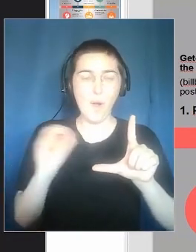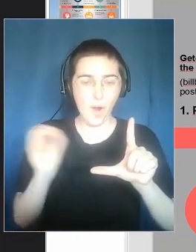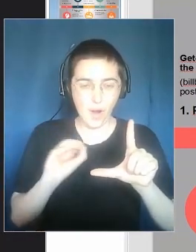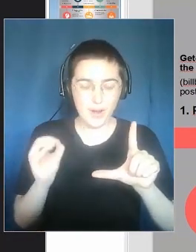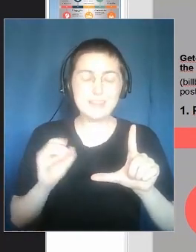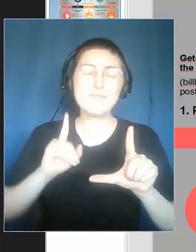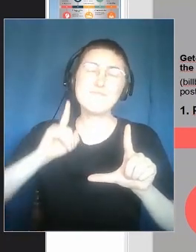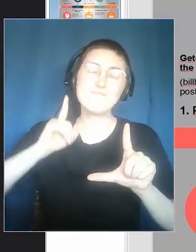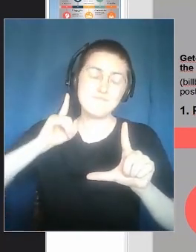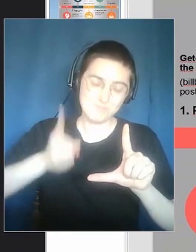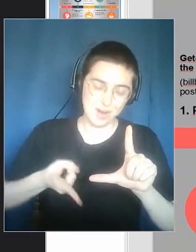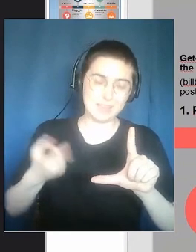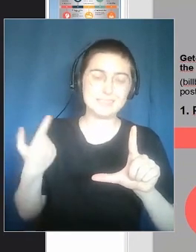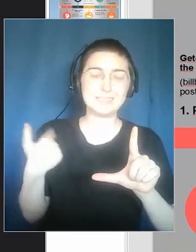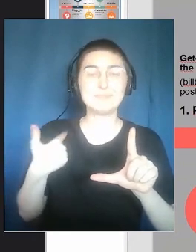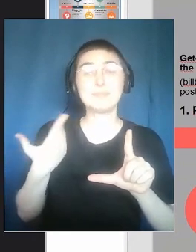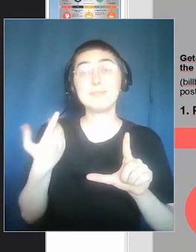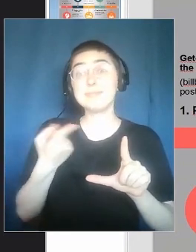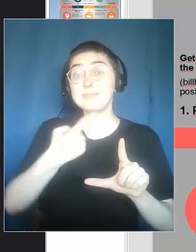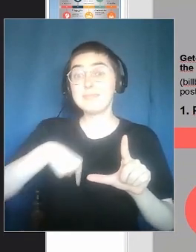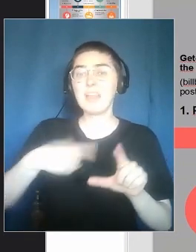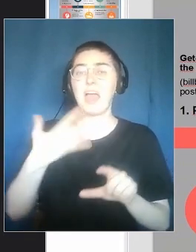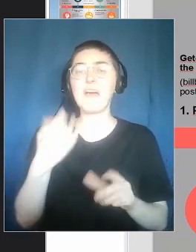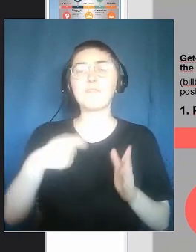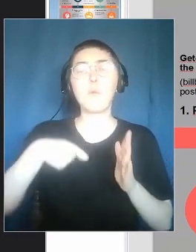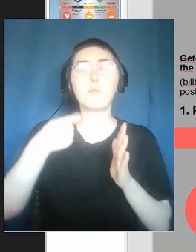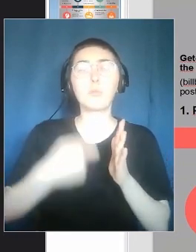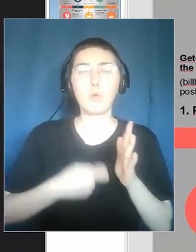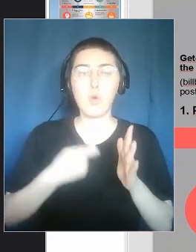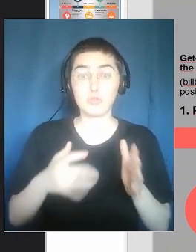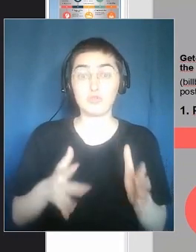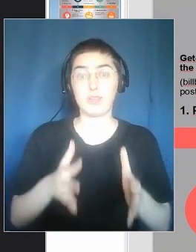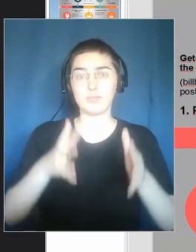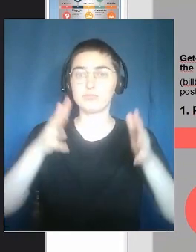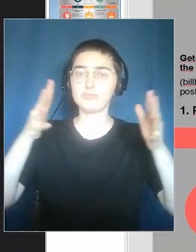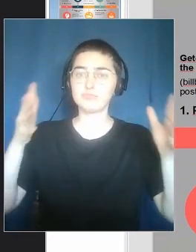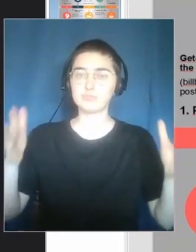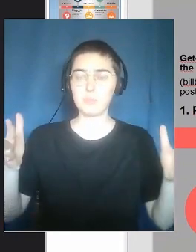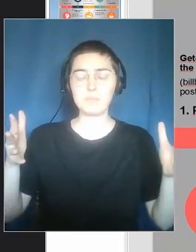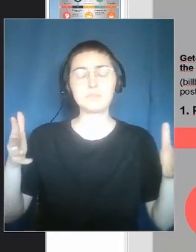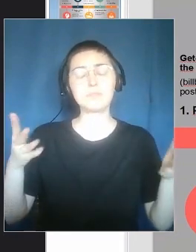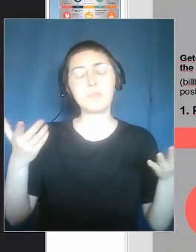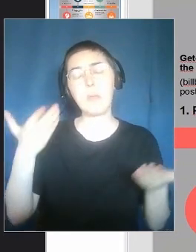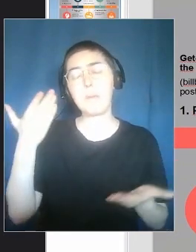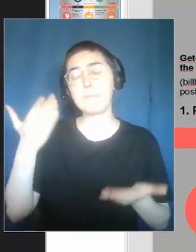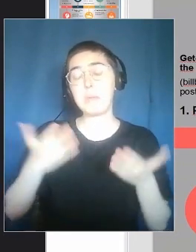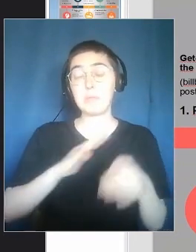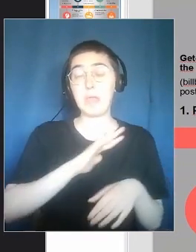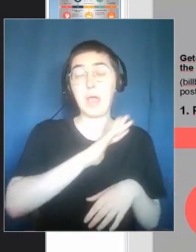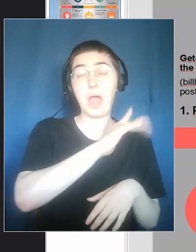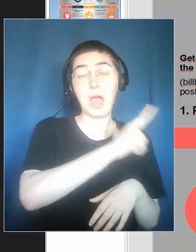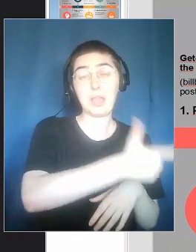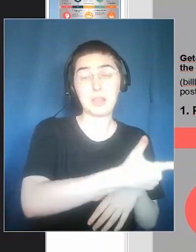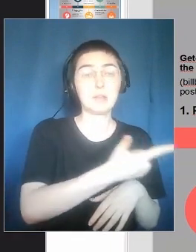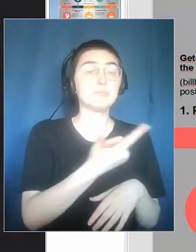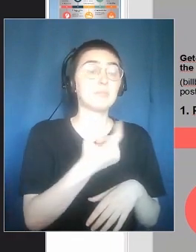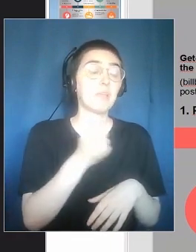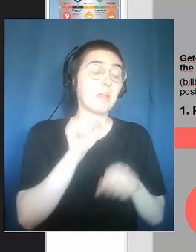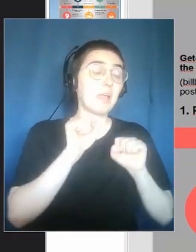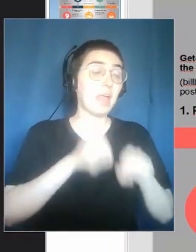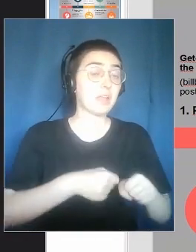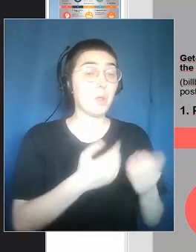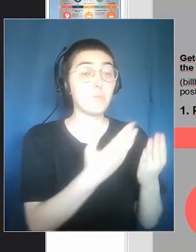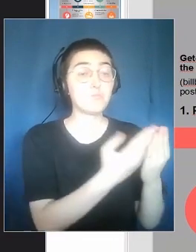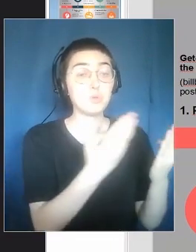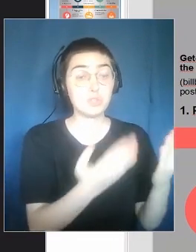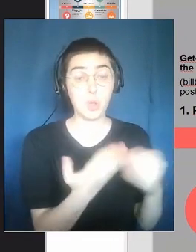project tries to involve people as much as possible. Sometimes organized